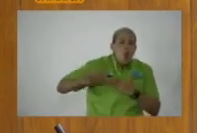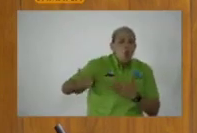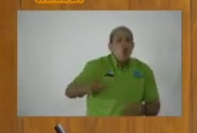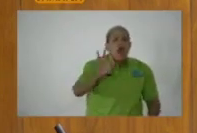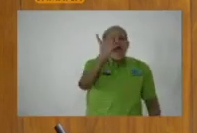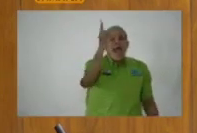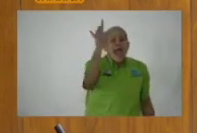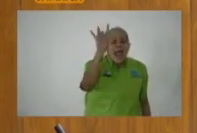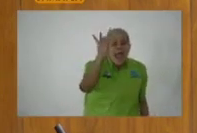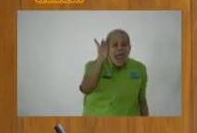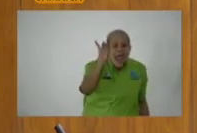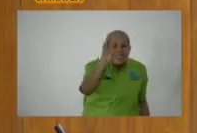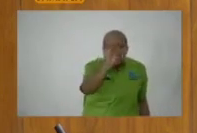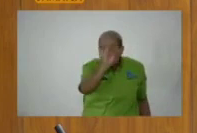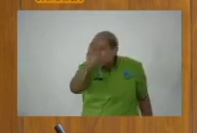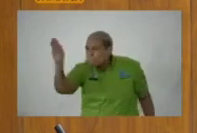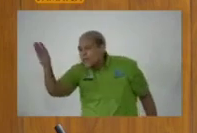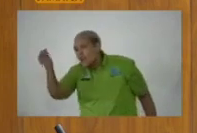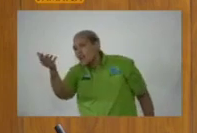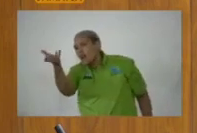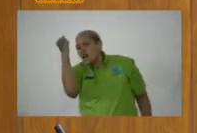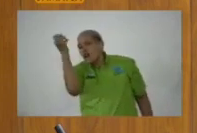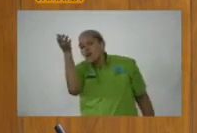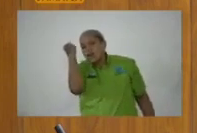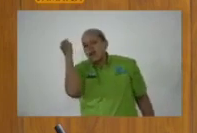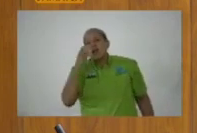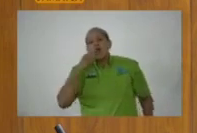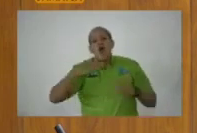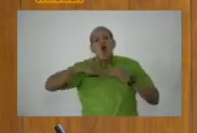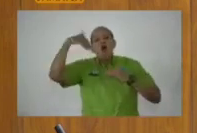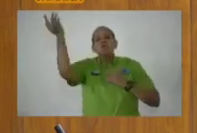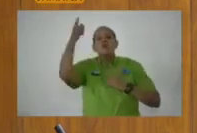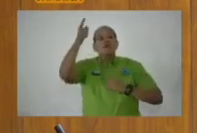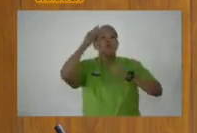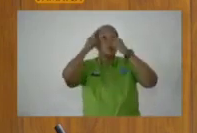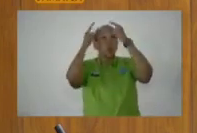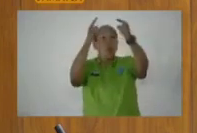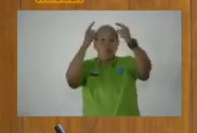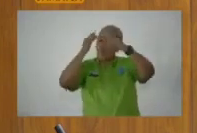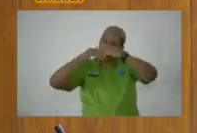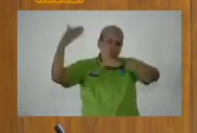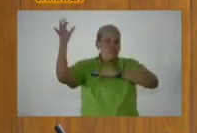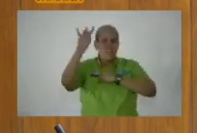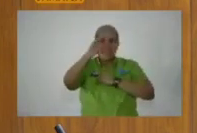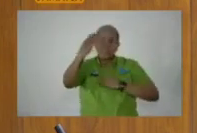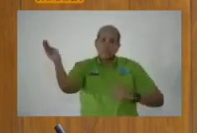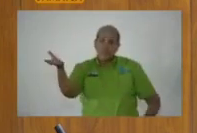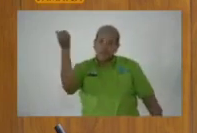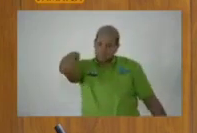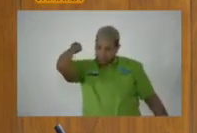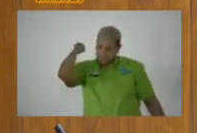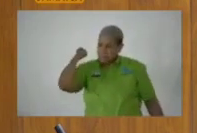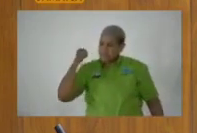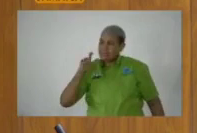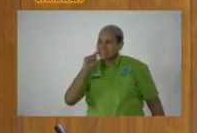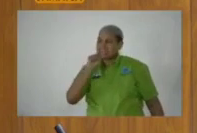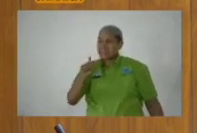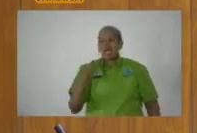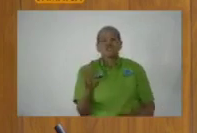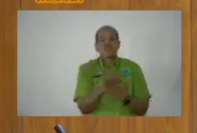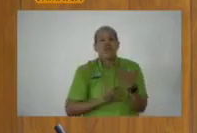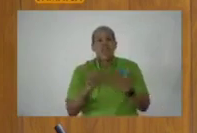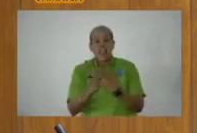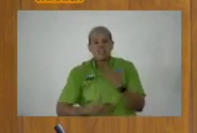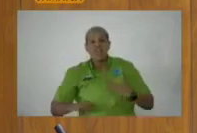$80 billion above its own estimates. Tax revenues,